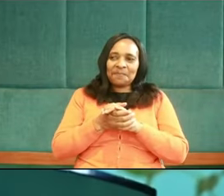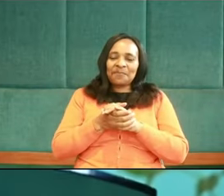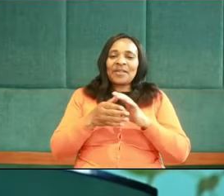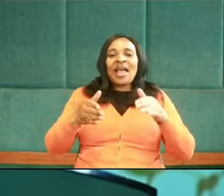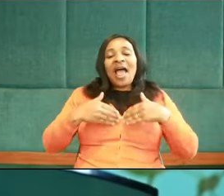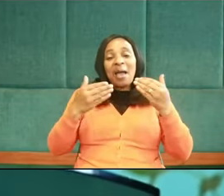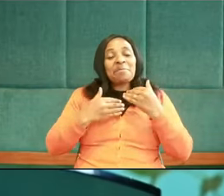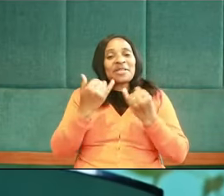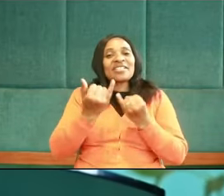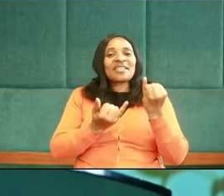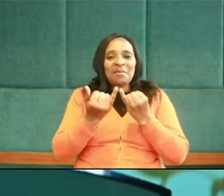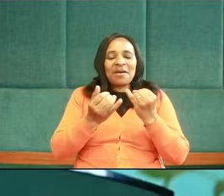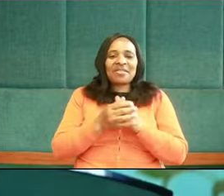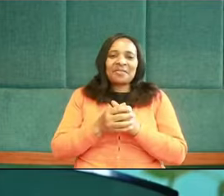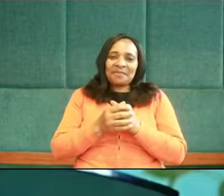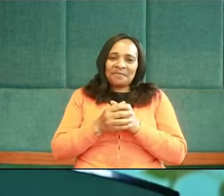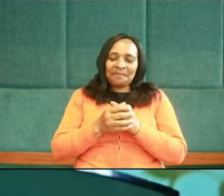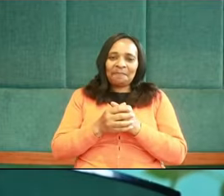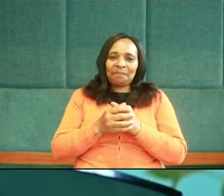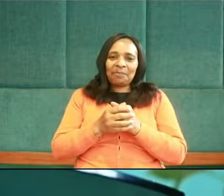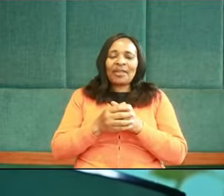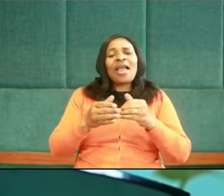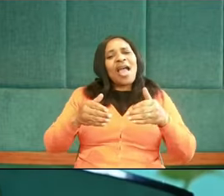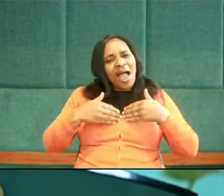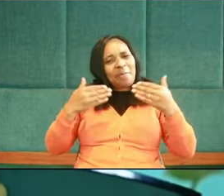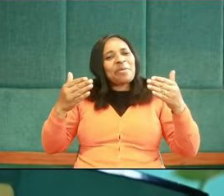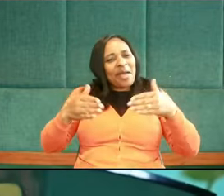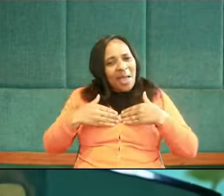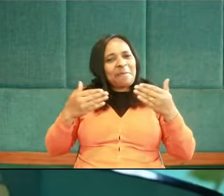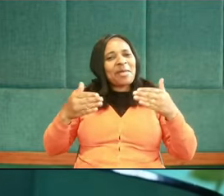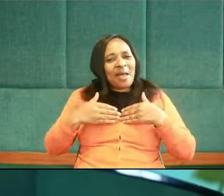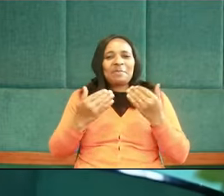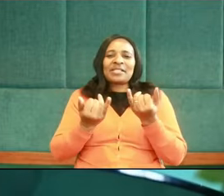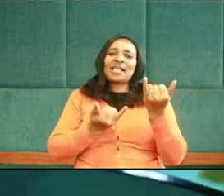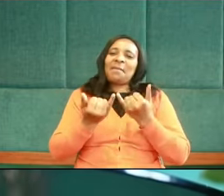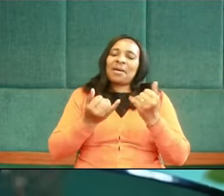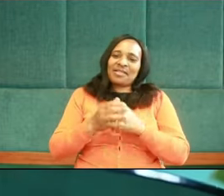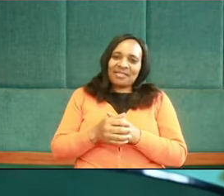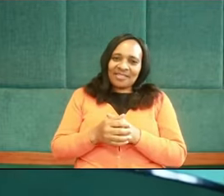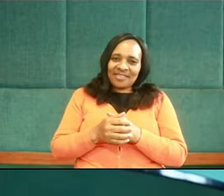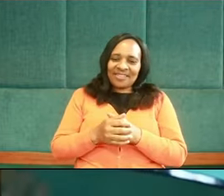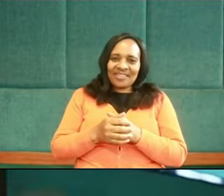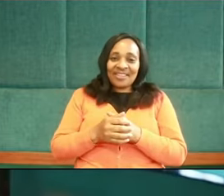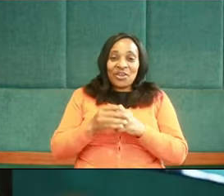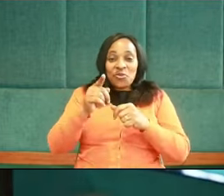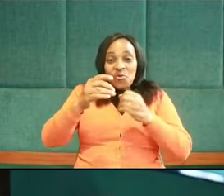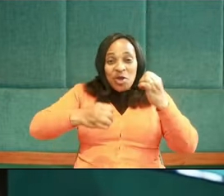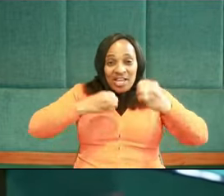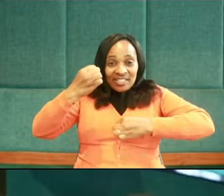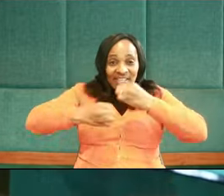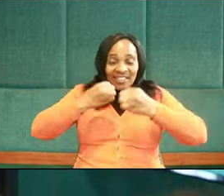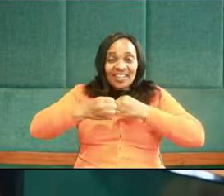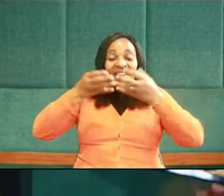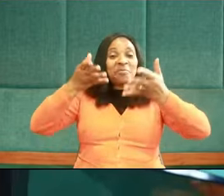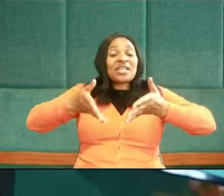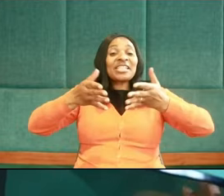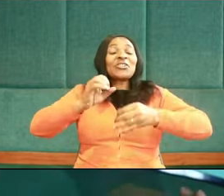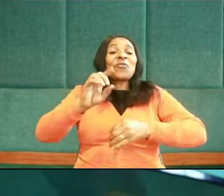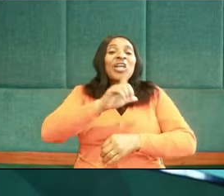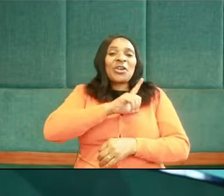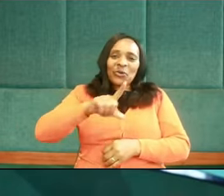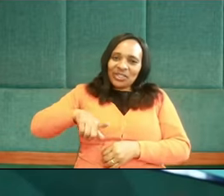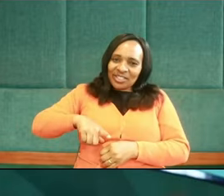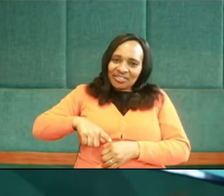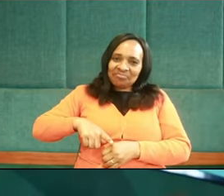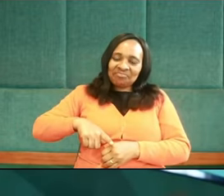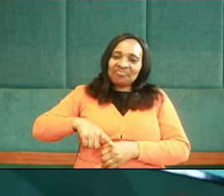Happy Sabbath. Happy, happy Sabbath. Are you excited to be in the presence of the Lord?